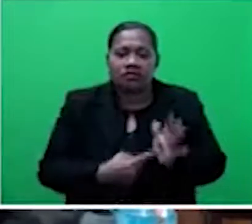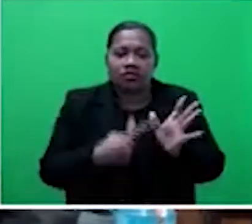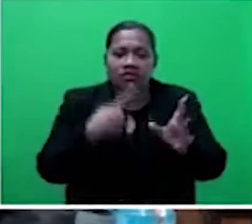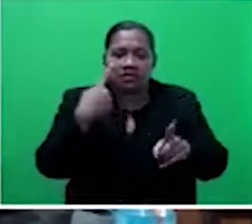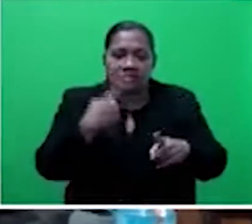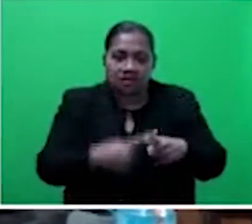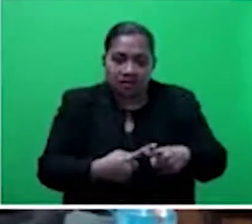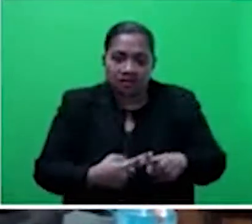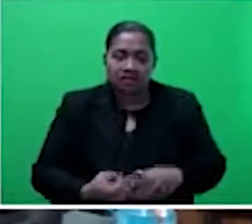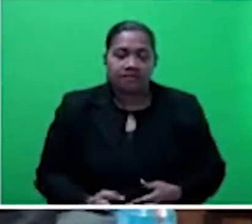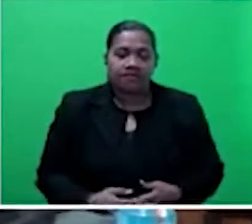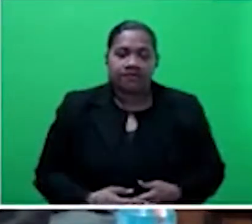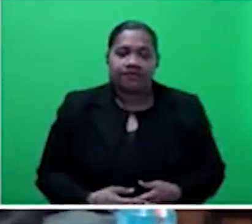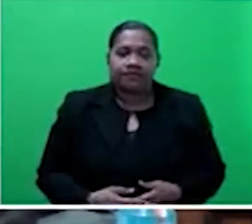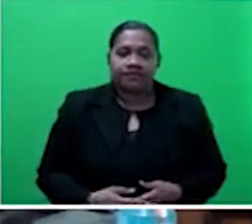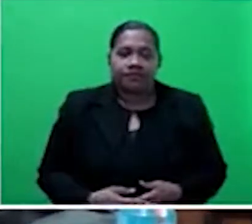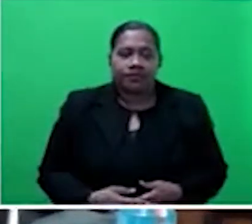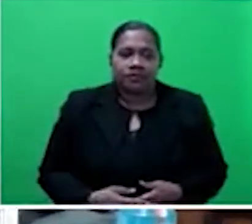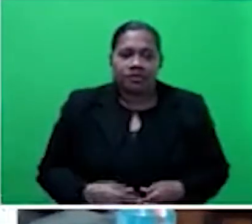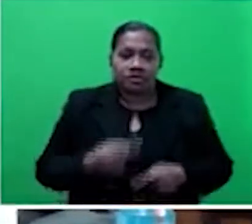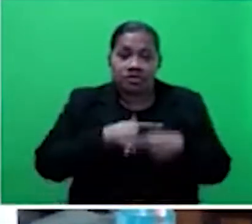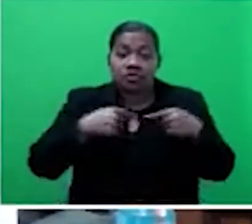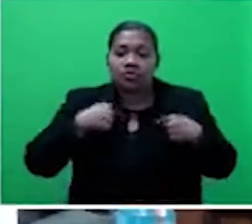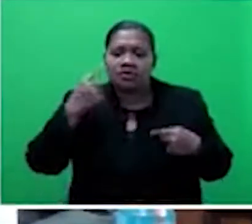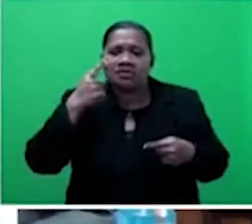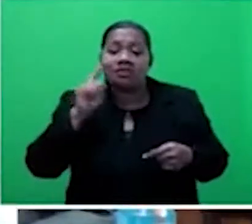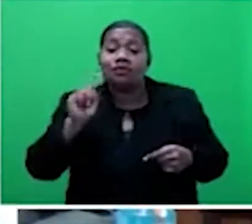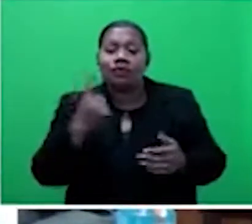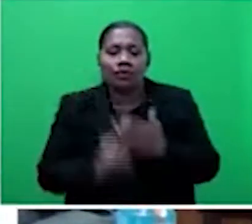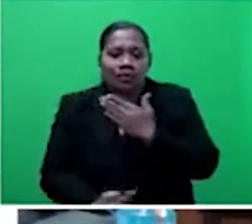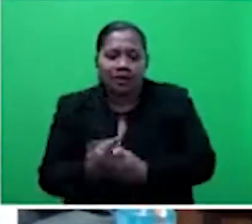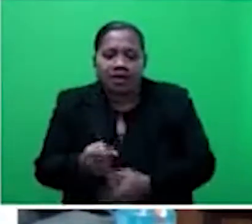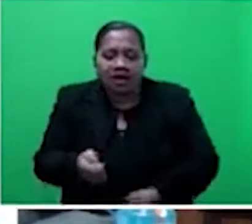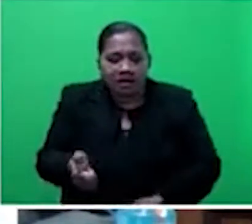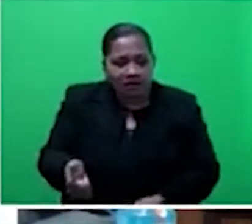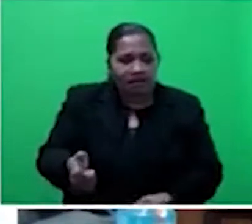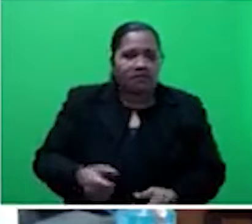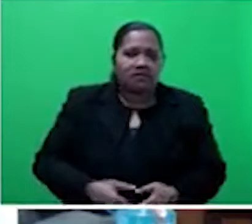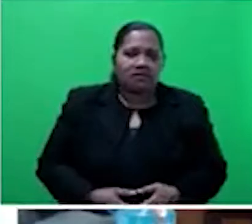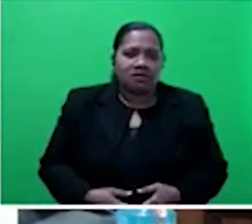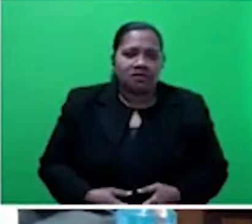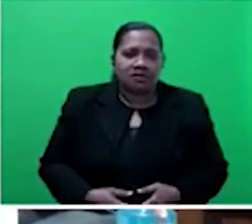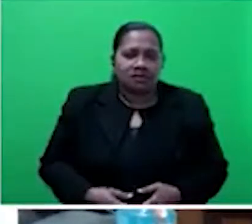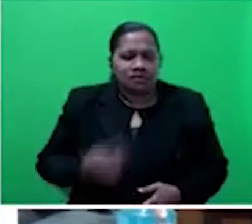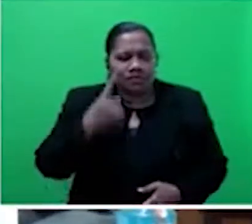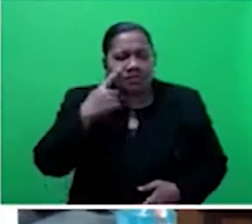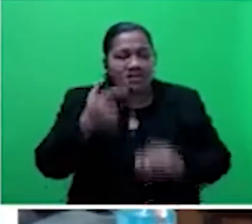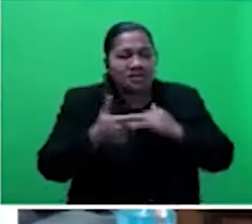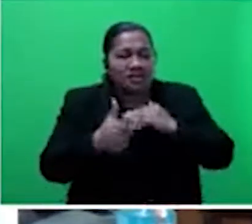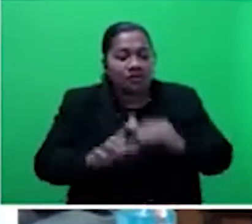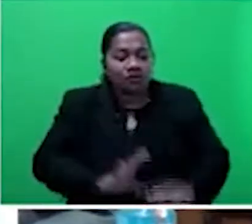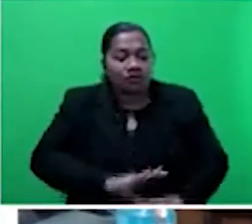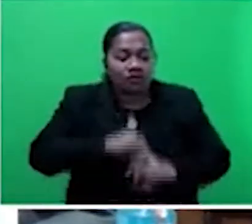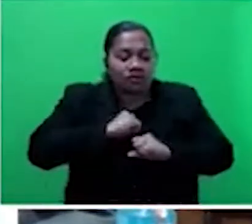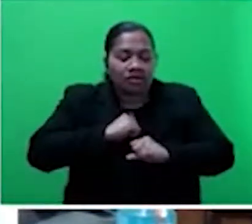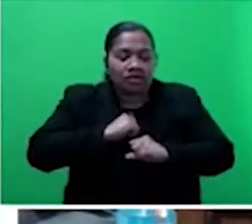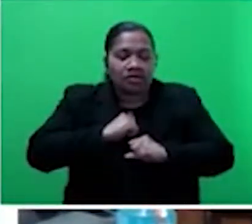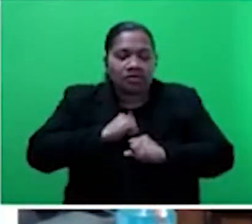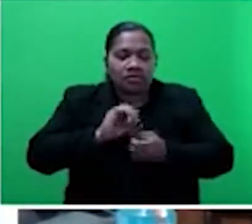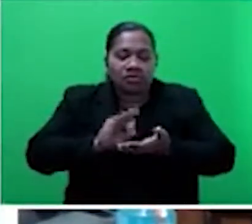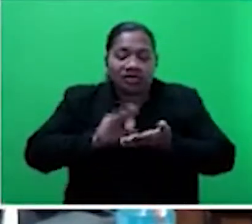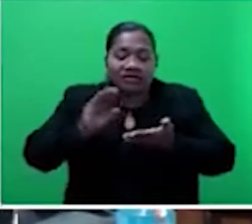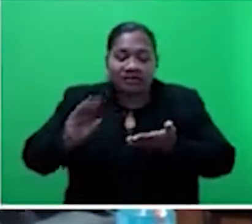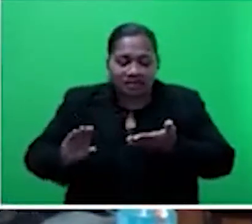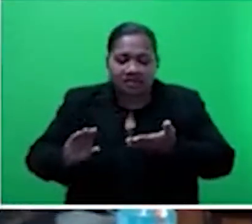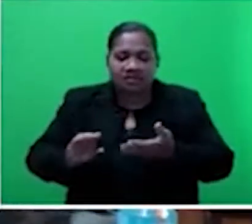And let's see what will happen after that. Let's see the level of confidence in investing and reinvesting in